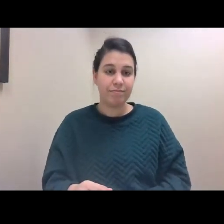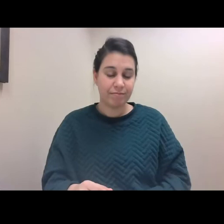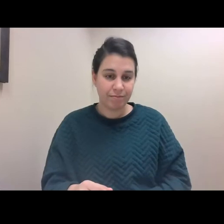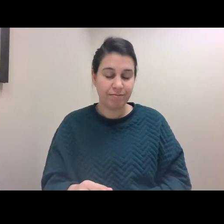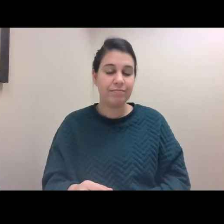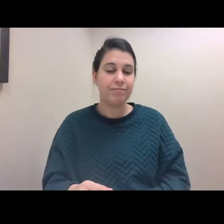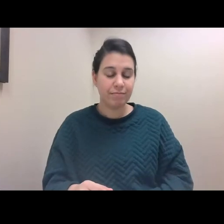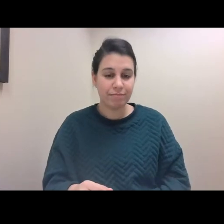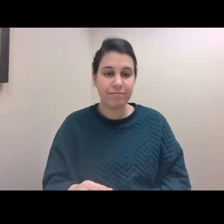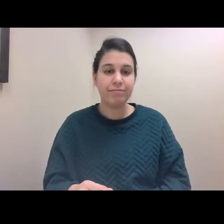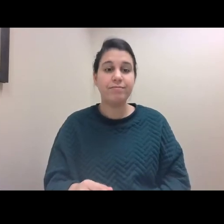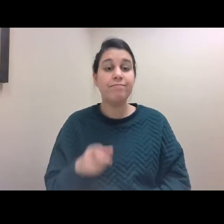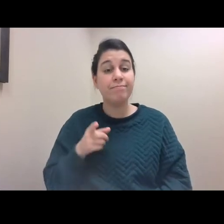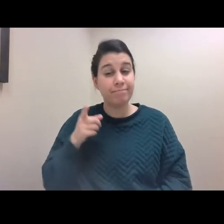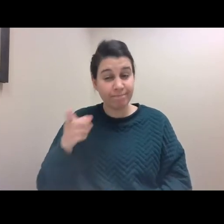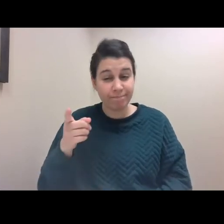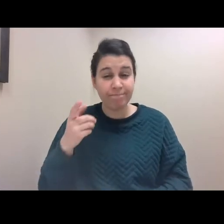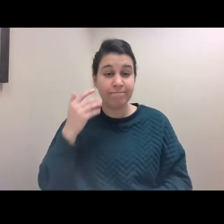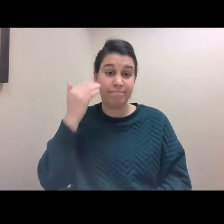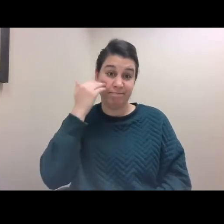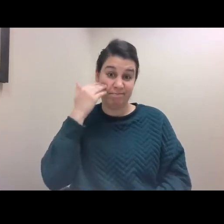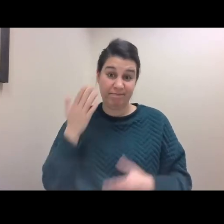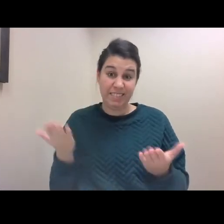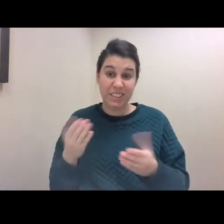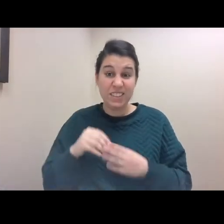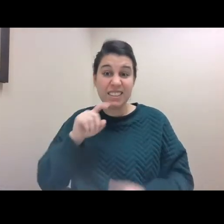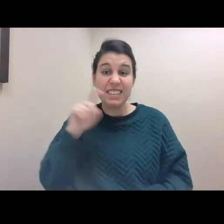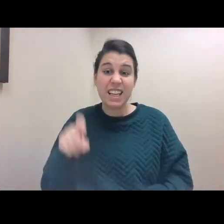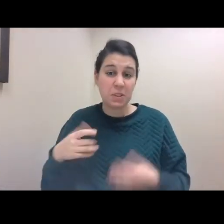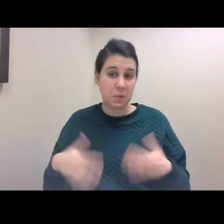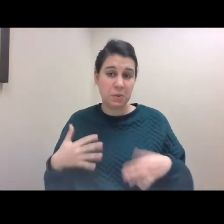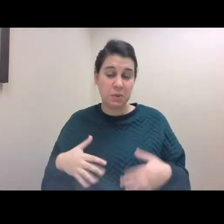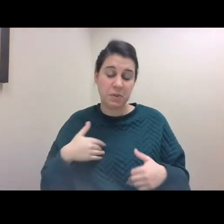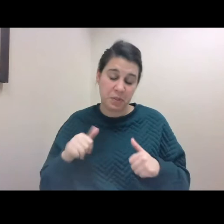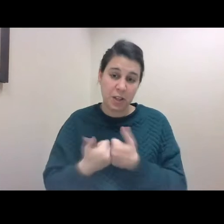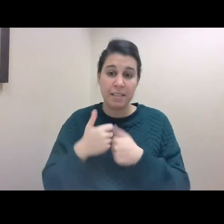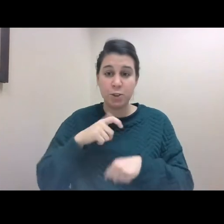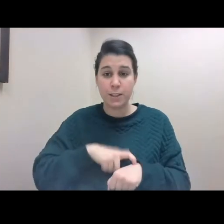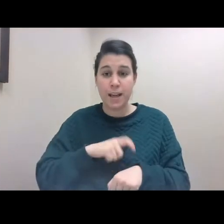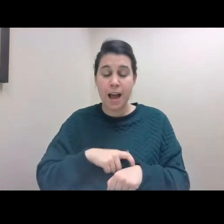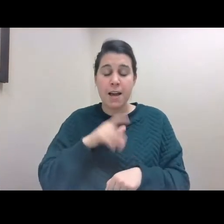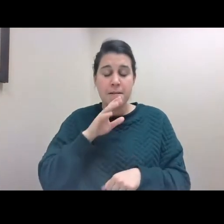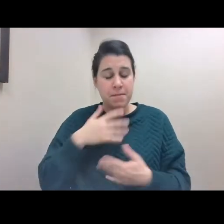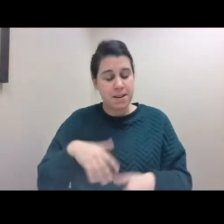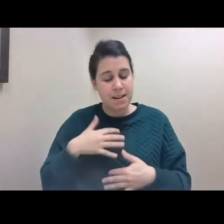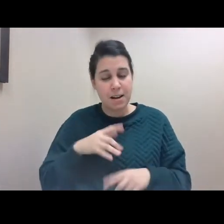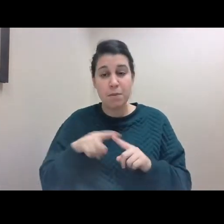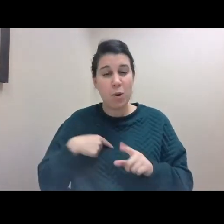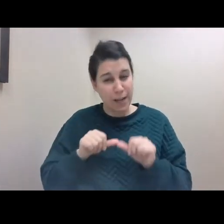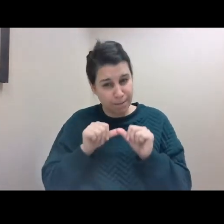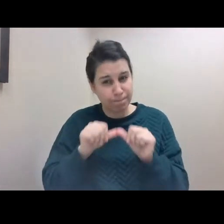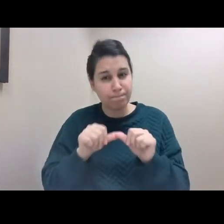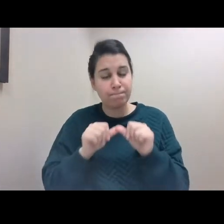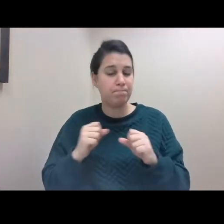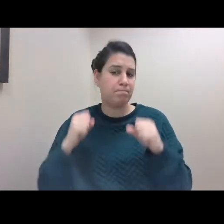the challenging news here down in Texas, and we keep moving forward in this dream for social justice.